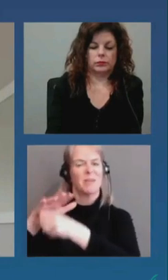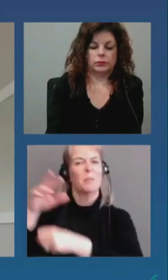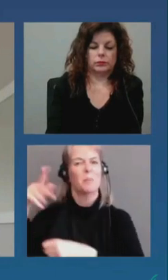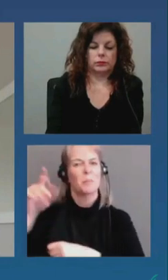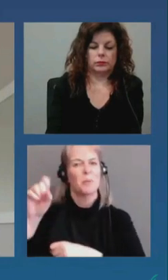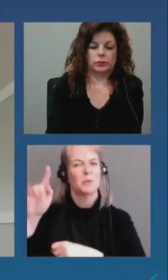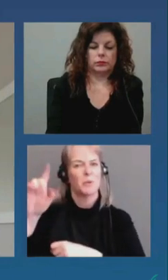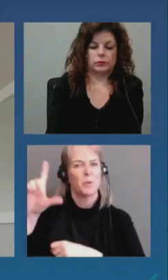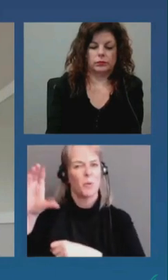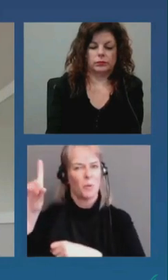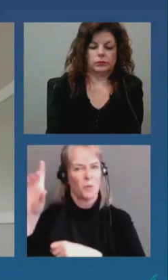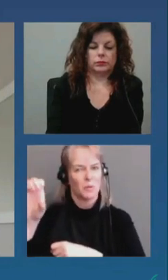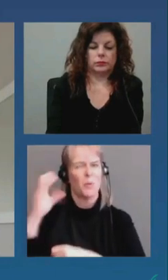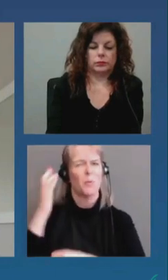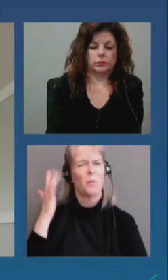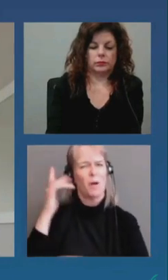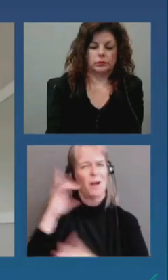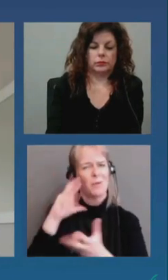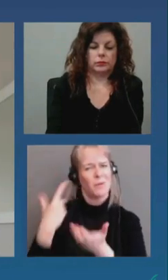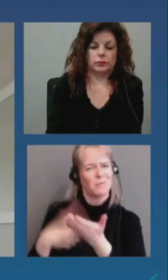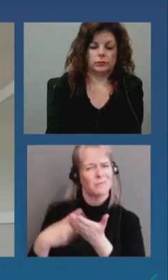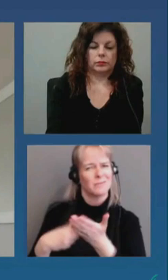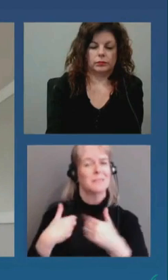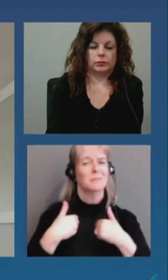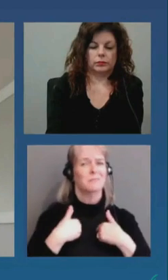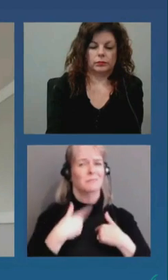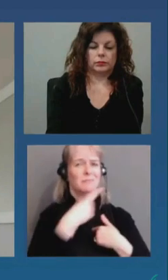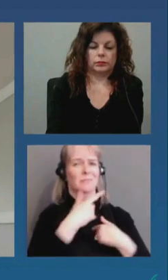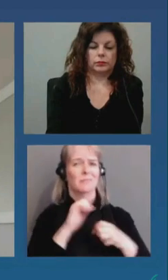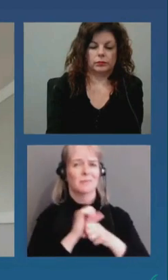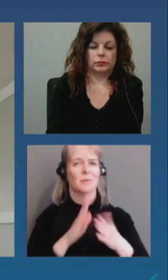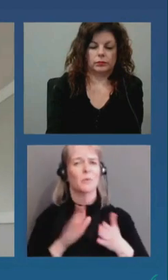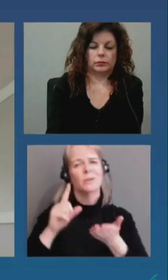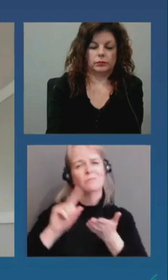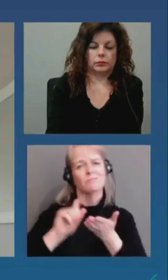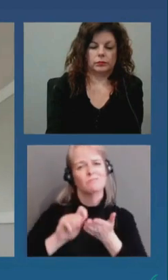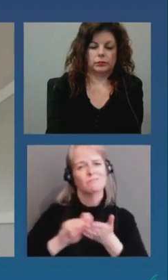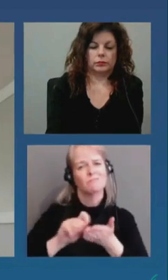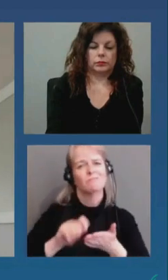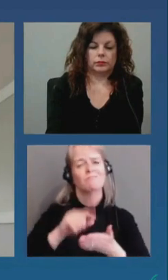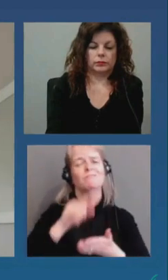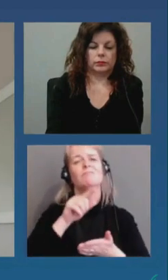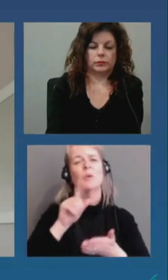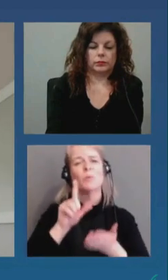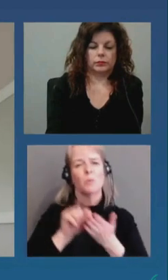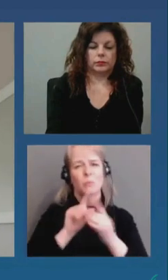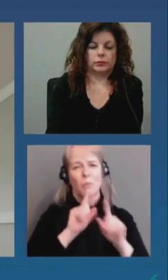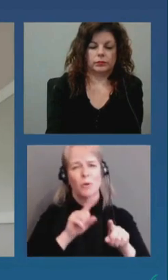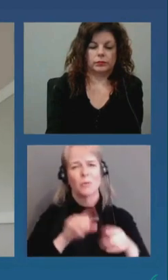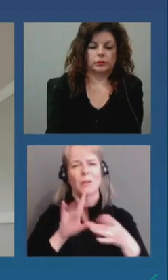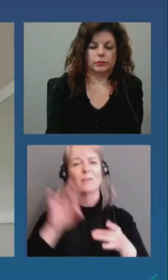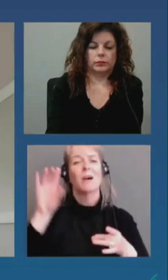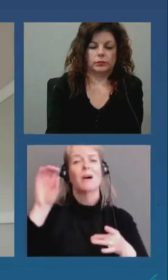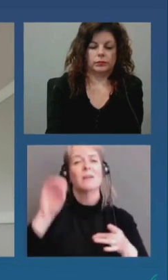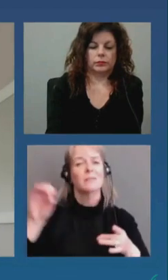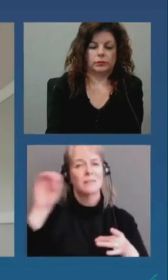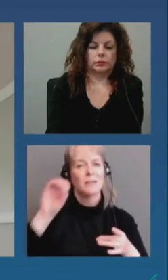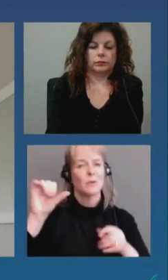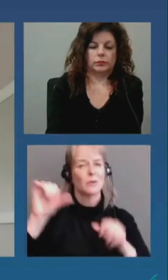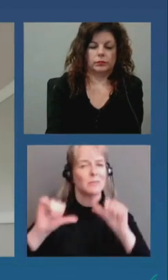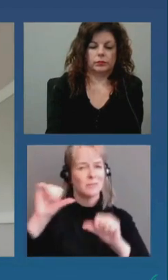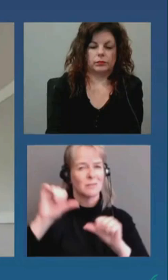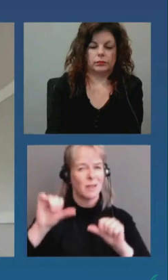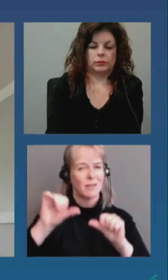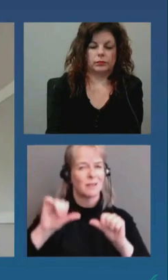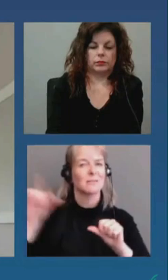Warren and I recently reported on the Ontario Science Table's initial recommendations for hotspots and how they were